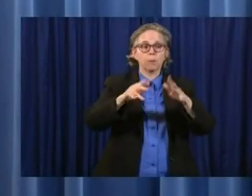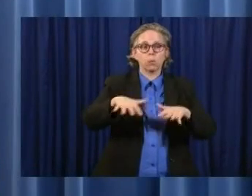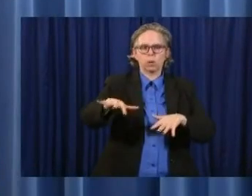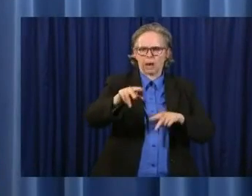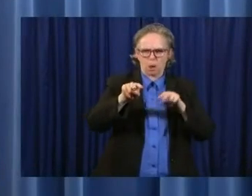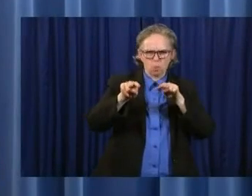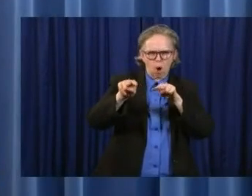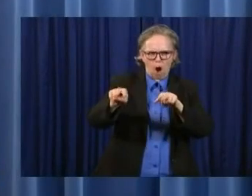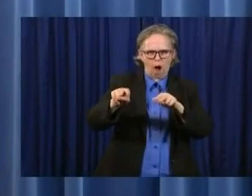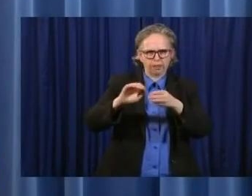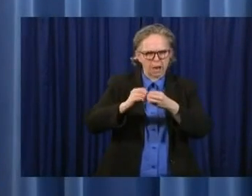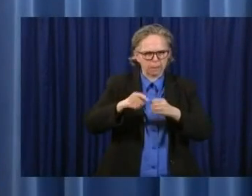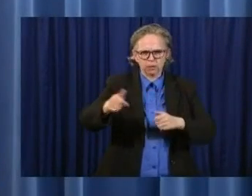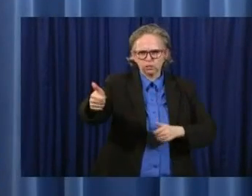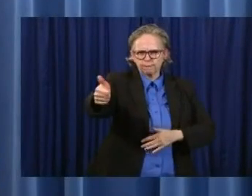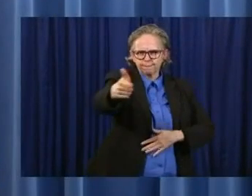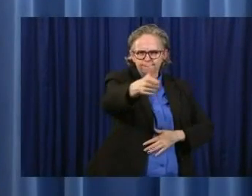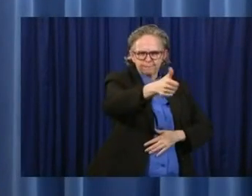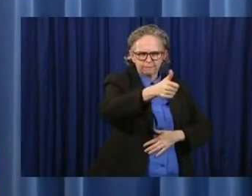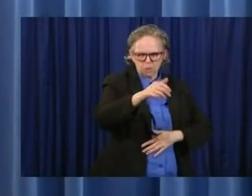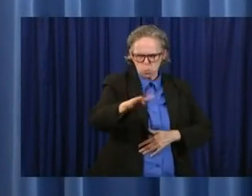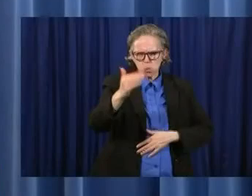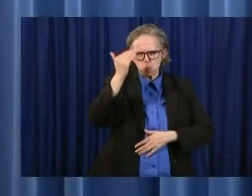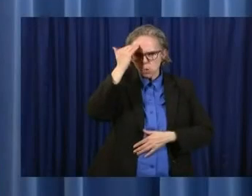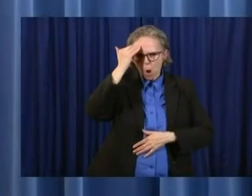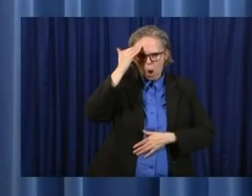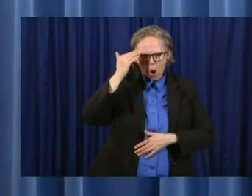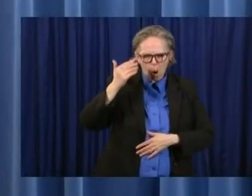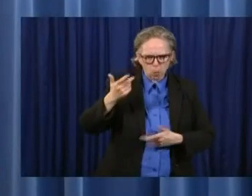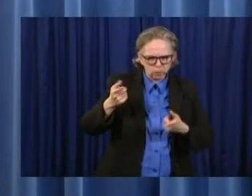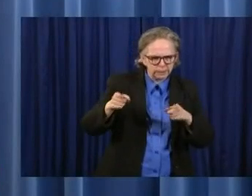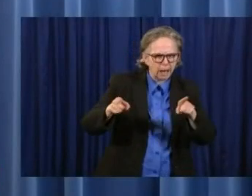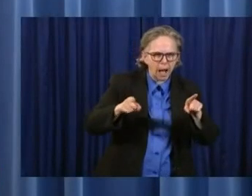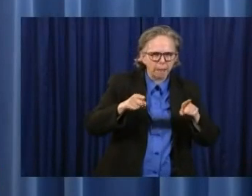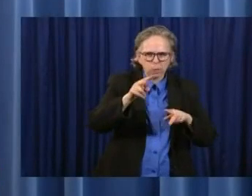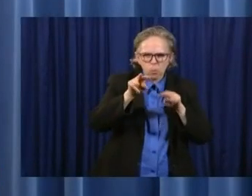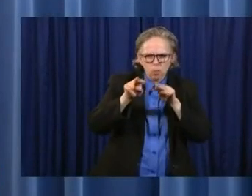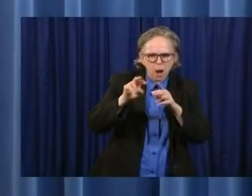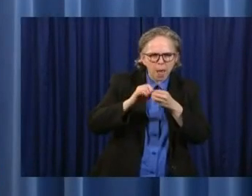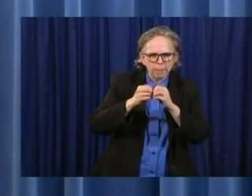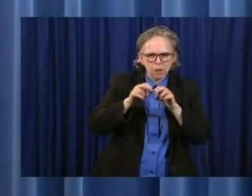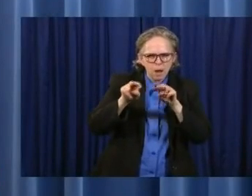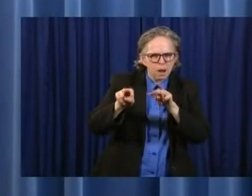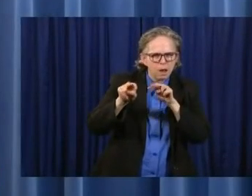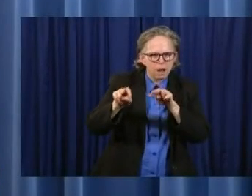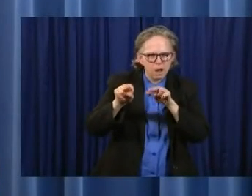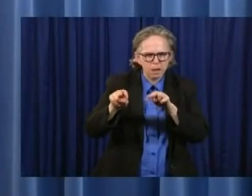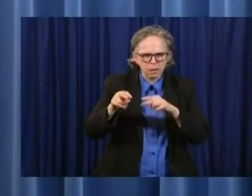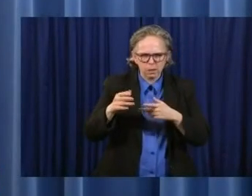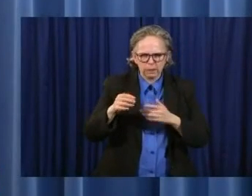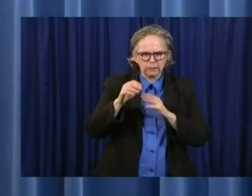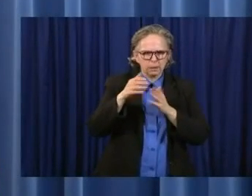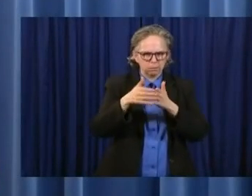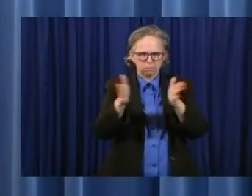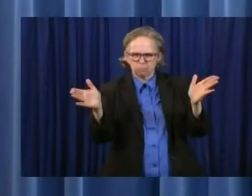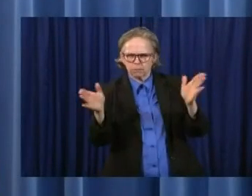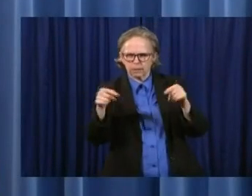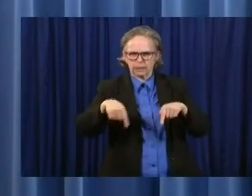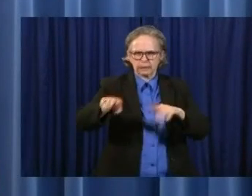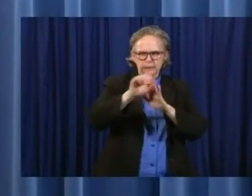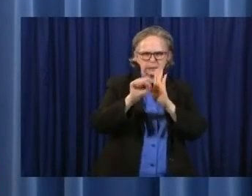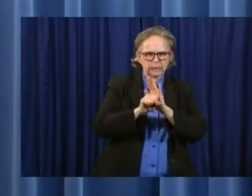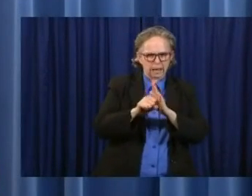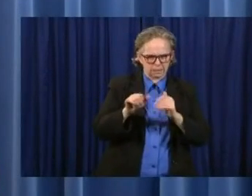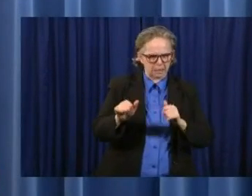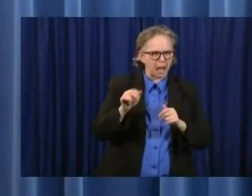day, and they're going to know what collectively is happening. So as Dr. Acton likes to